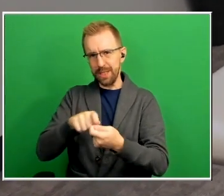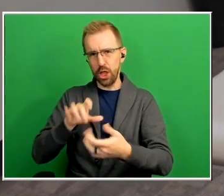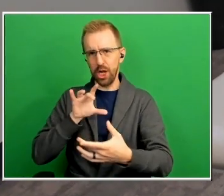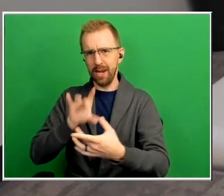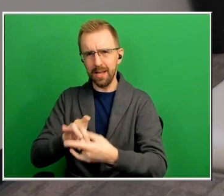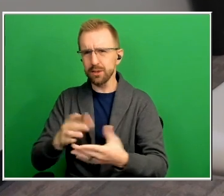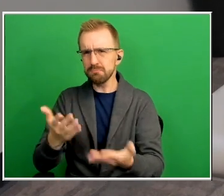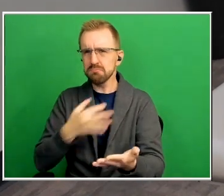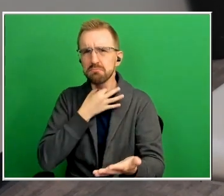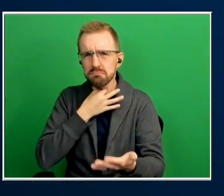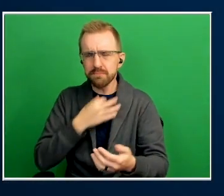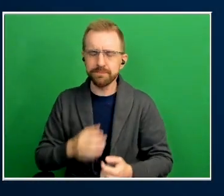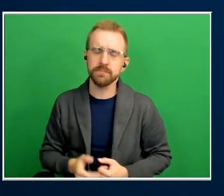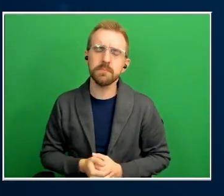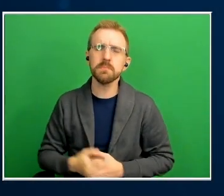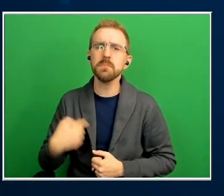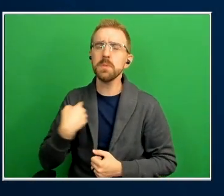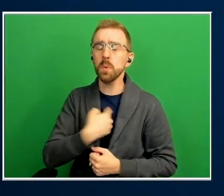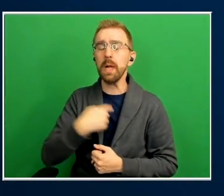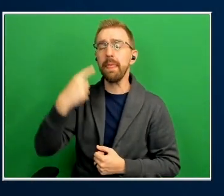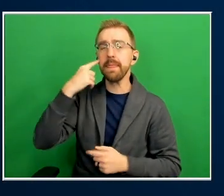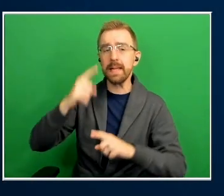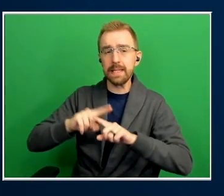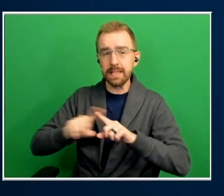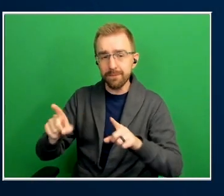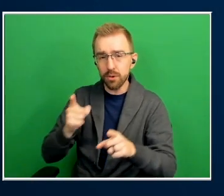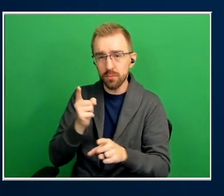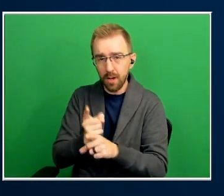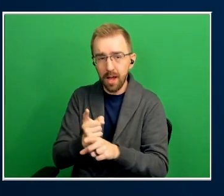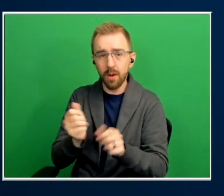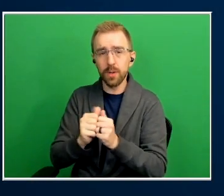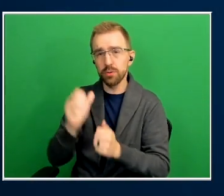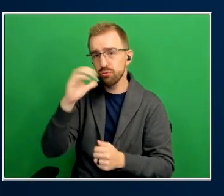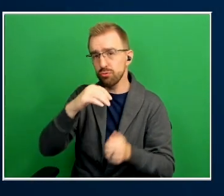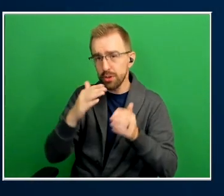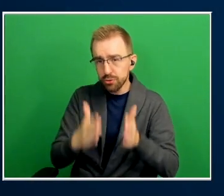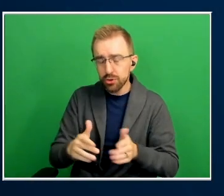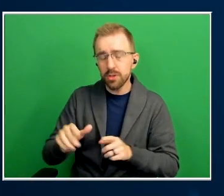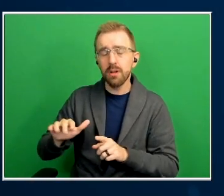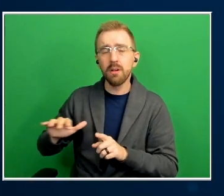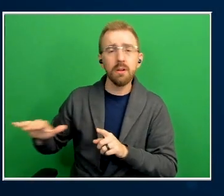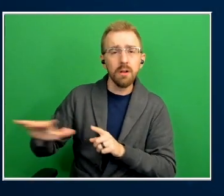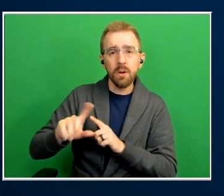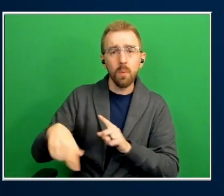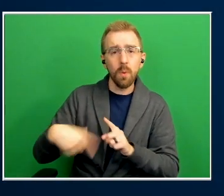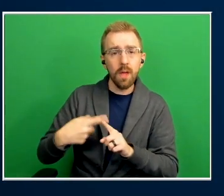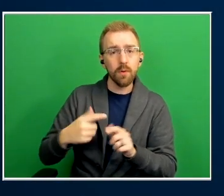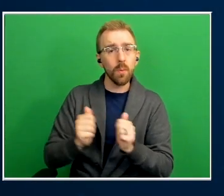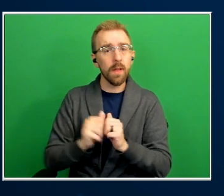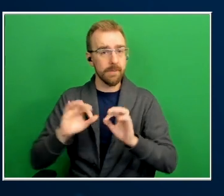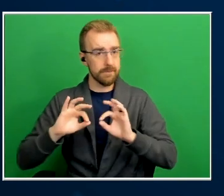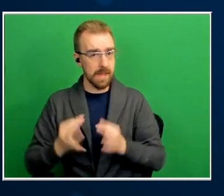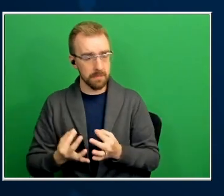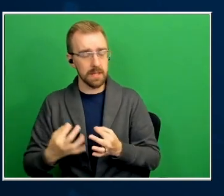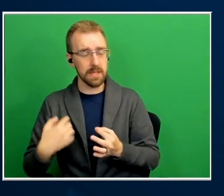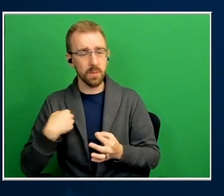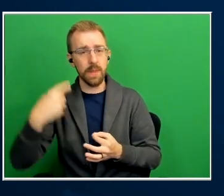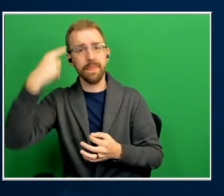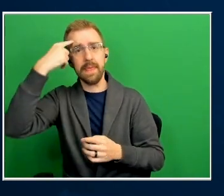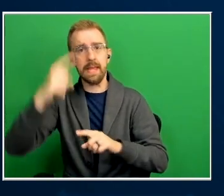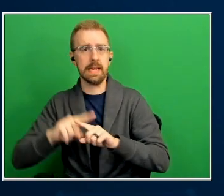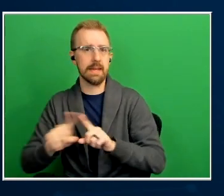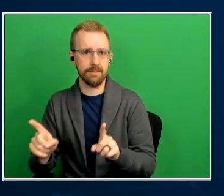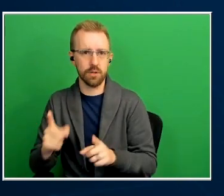we think differently right when we're talking to strangers and others and when we when we're talking with families we certainly think differently than when we're